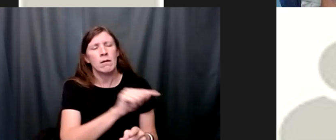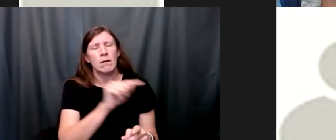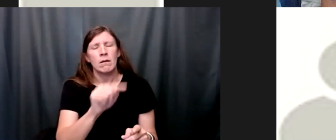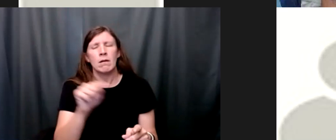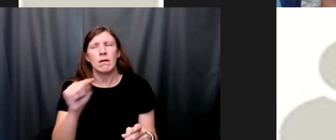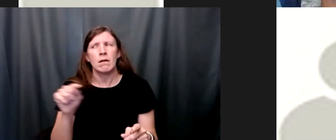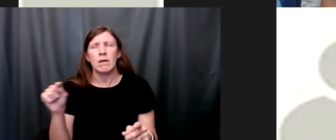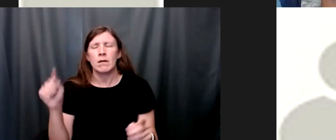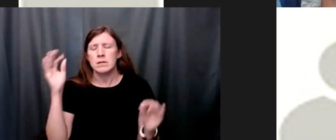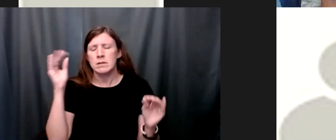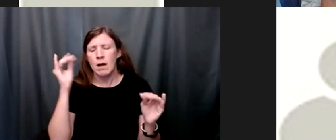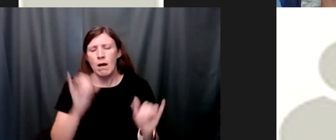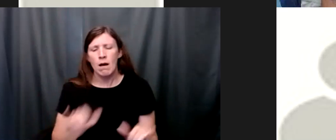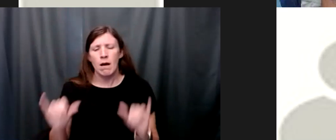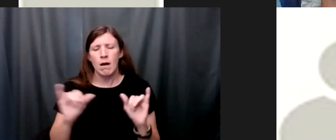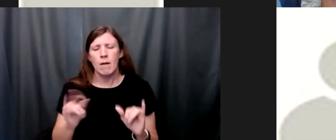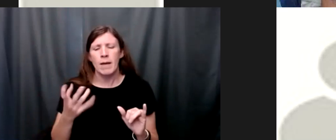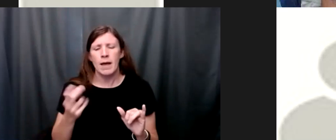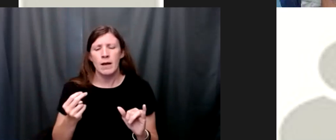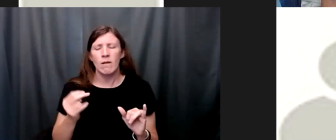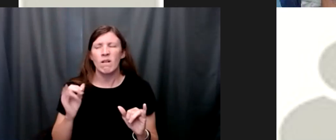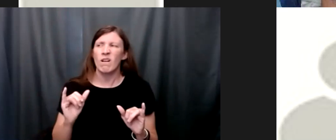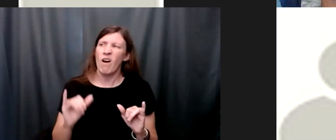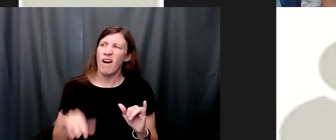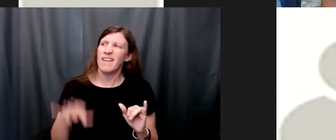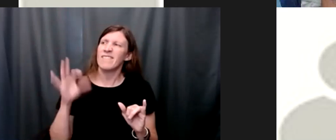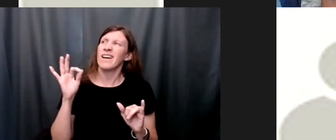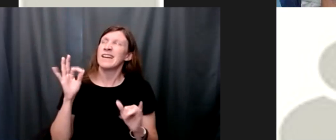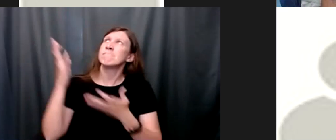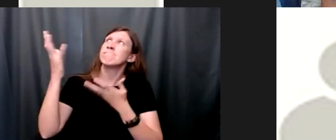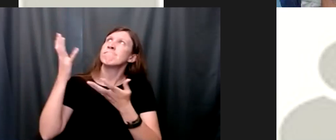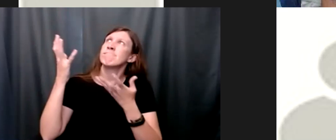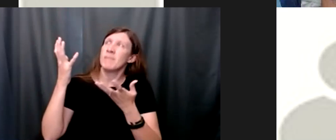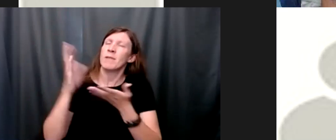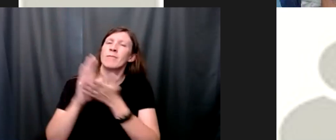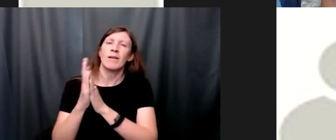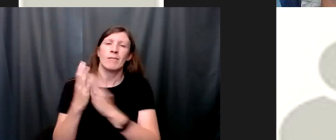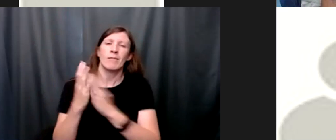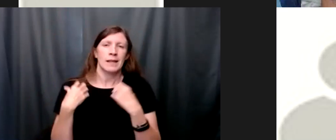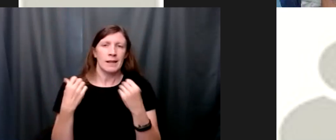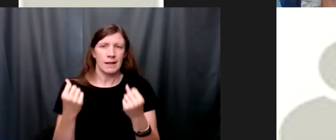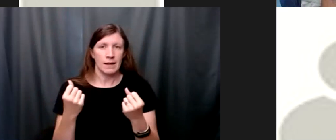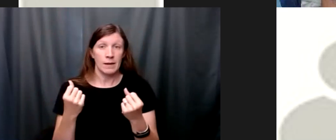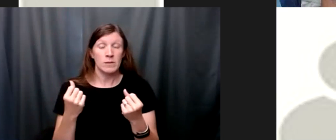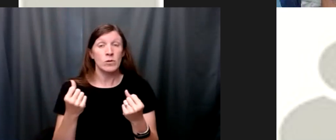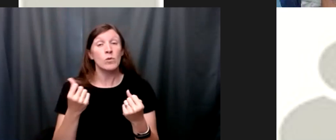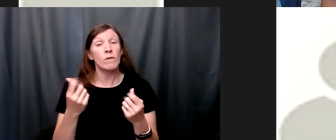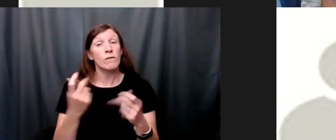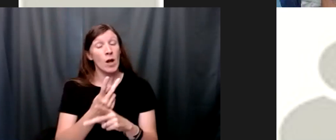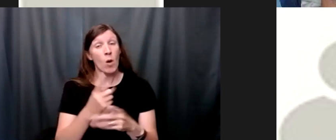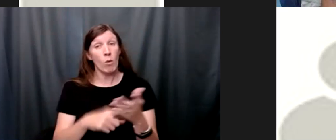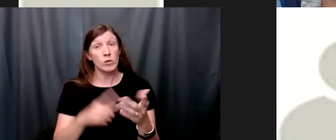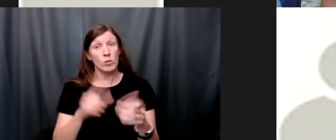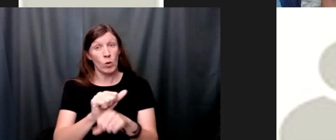find healing so once you determine where you need to improve and what you want to overcome that leads to step five where you